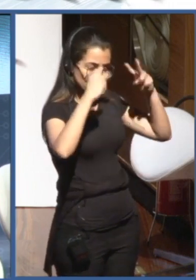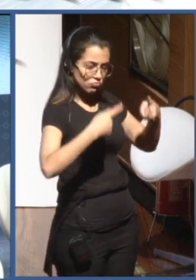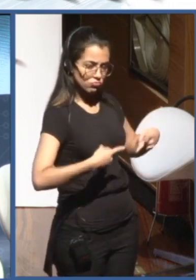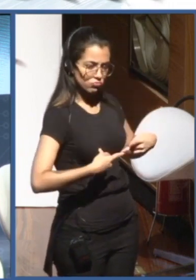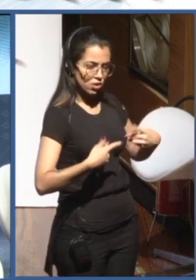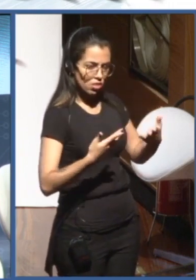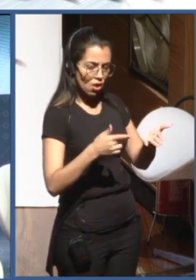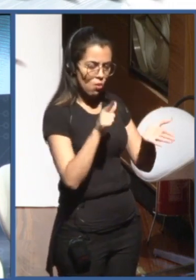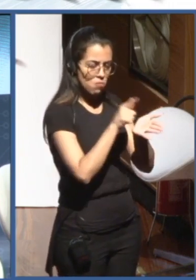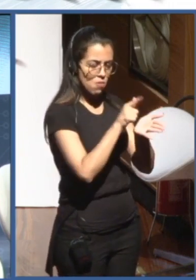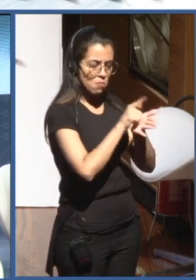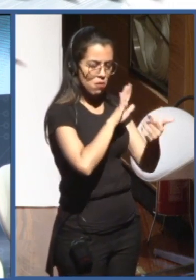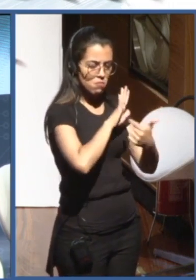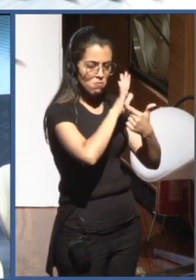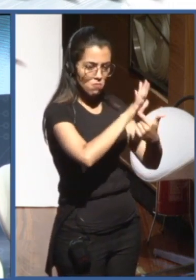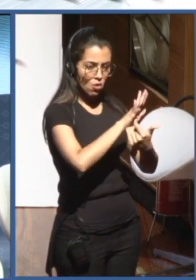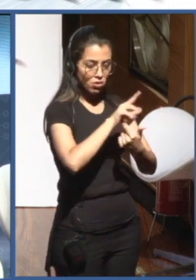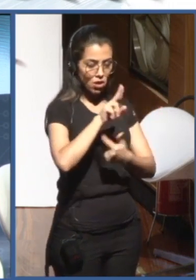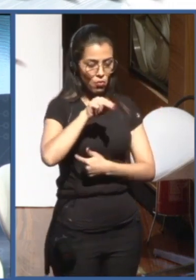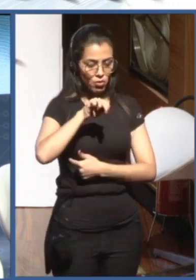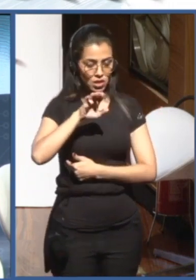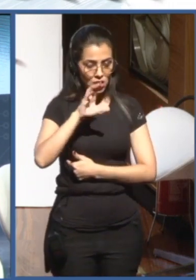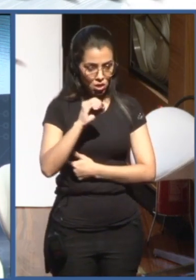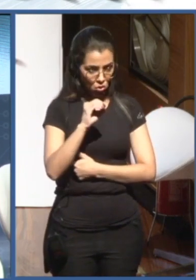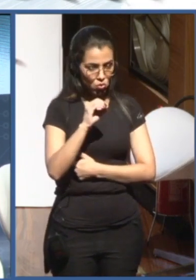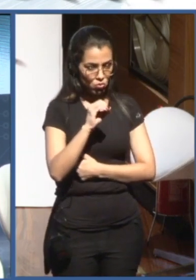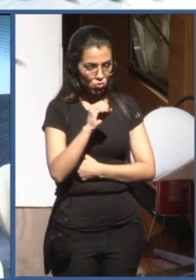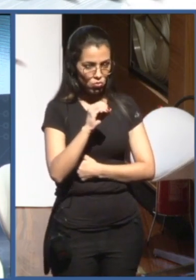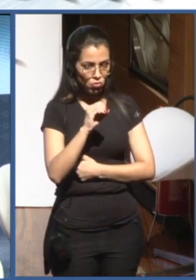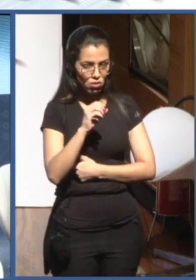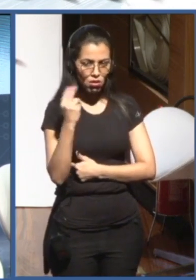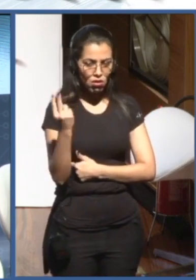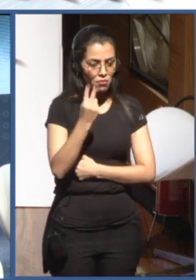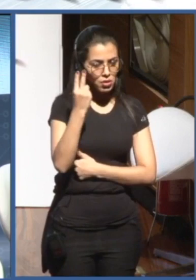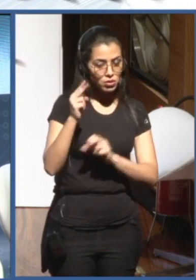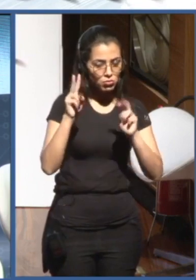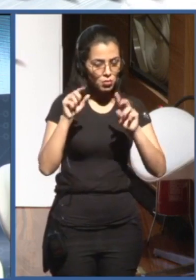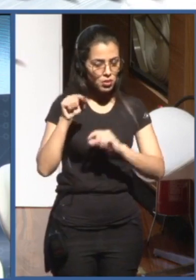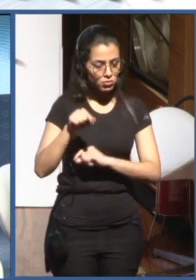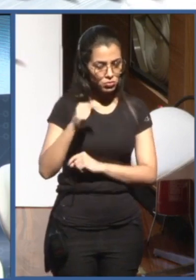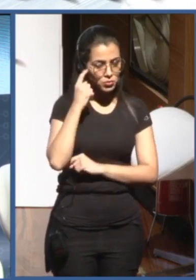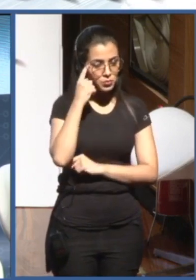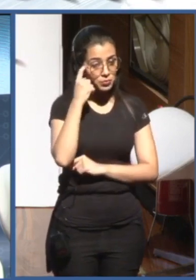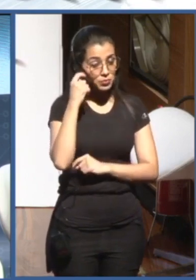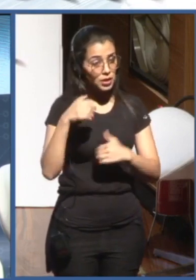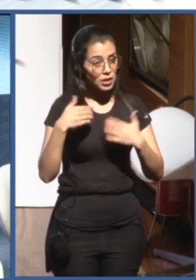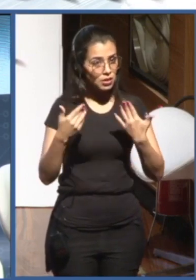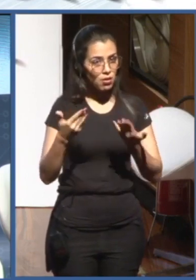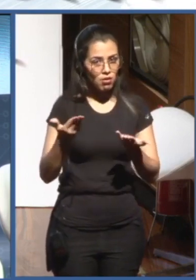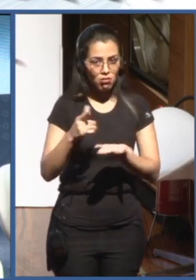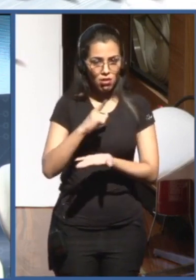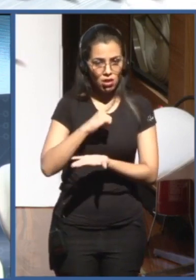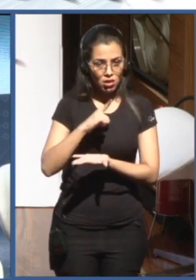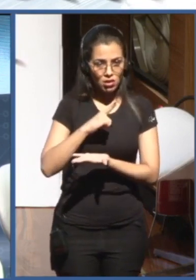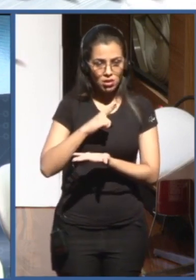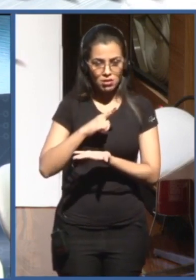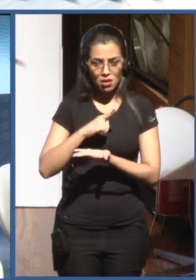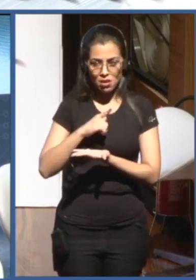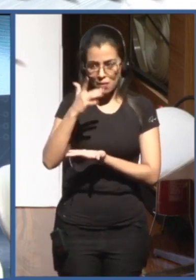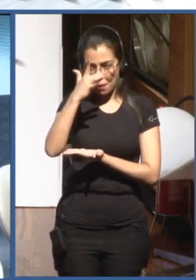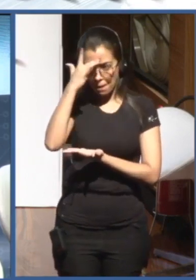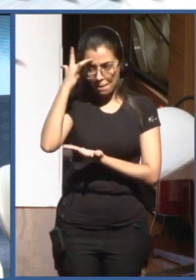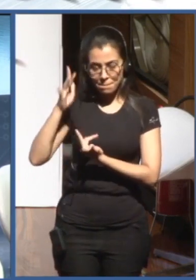your organizations to be able to address these issues? So we have a lot of panelists, seven panelists. So we have